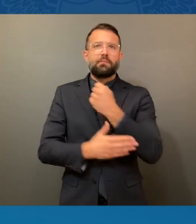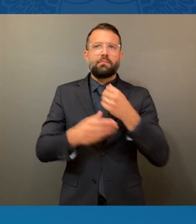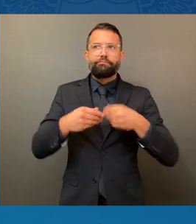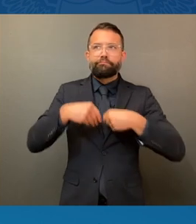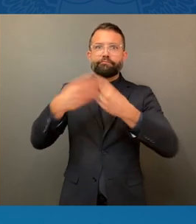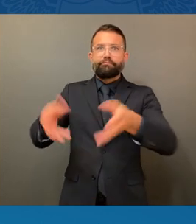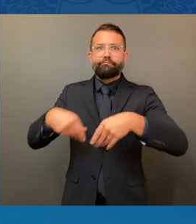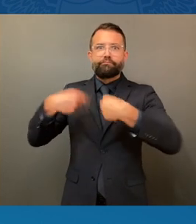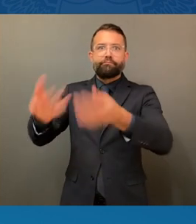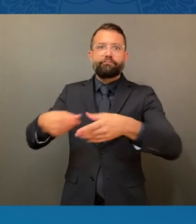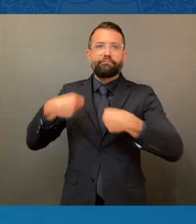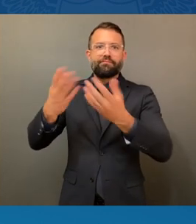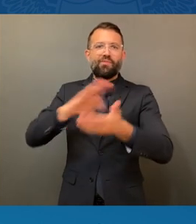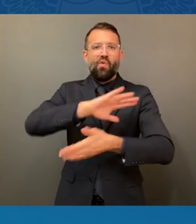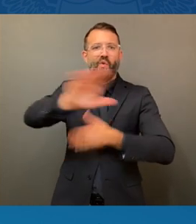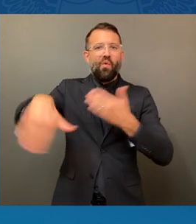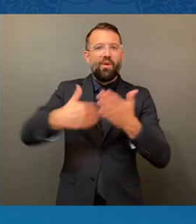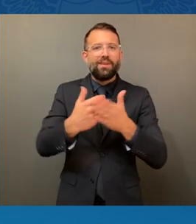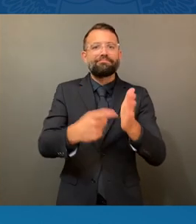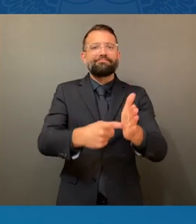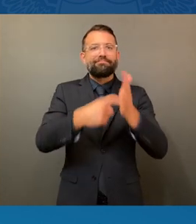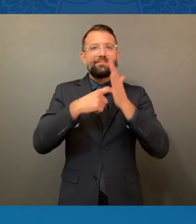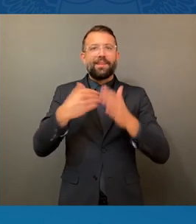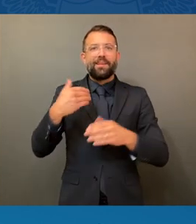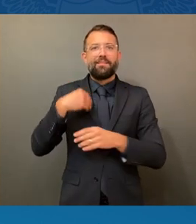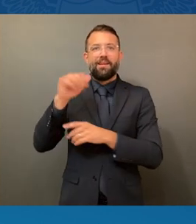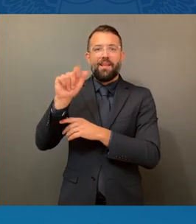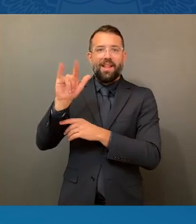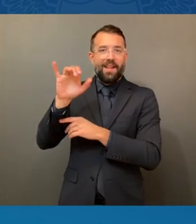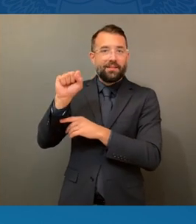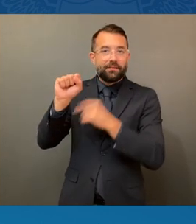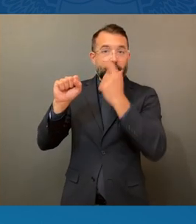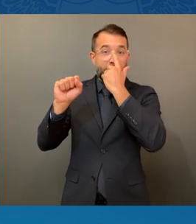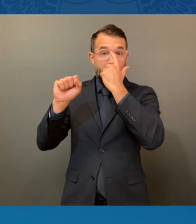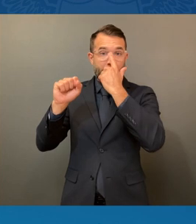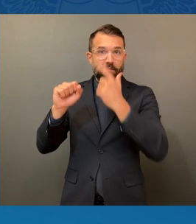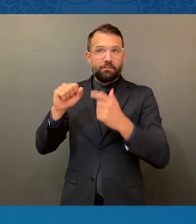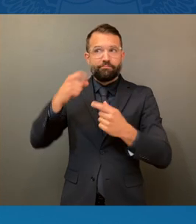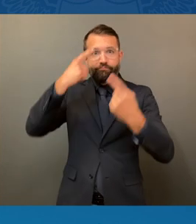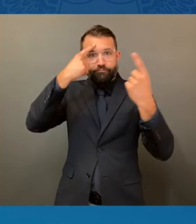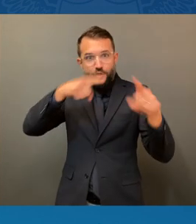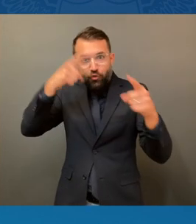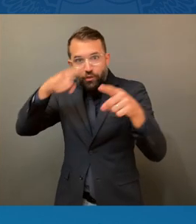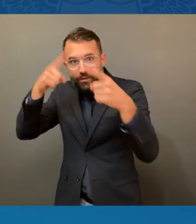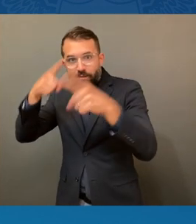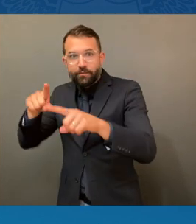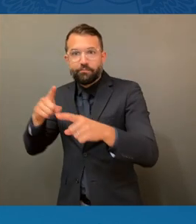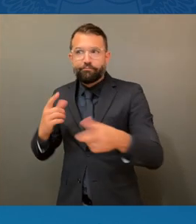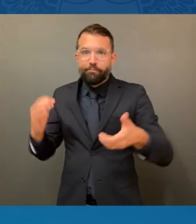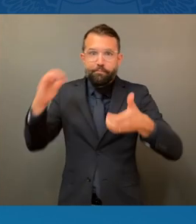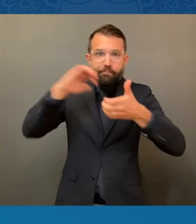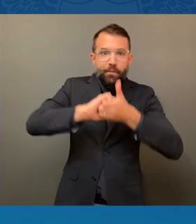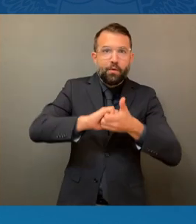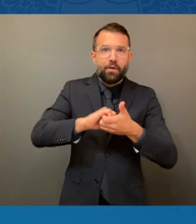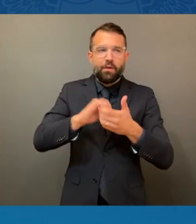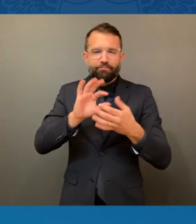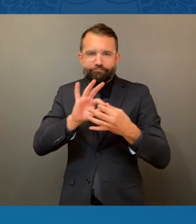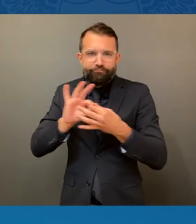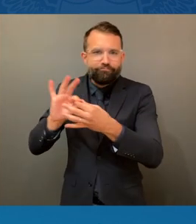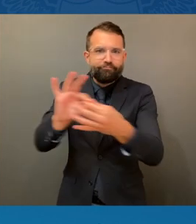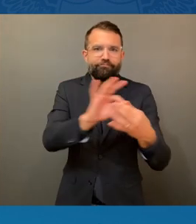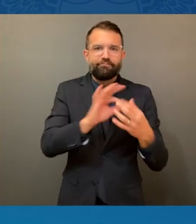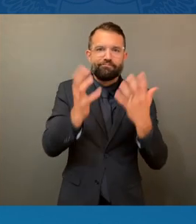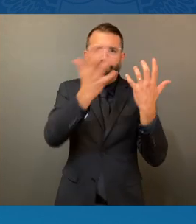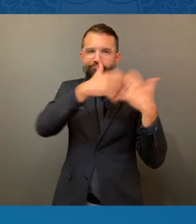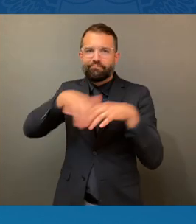we, who are allies, partner and coordinate in a way that allows us to grow and in a way that